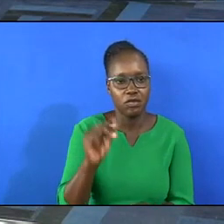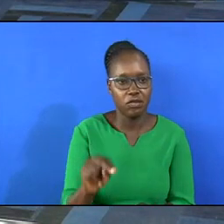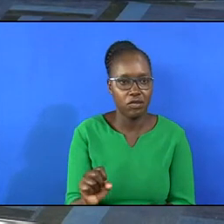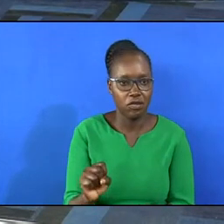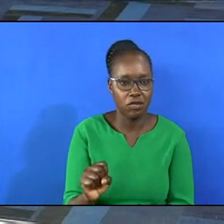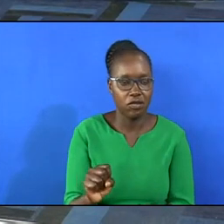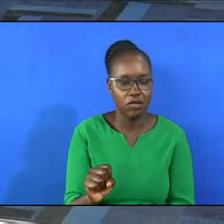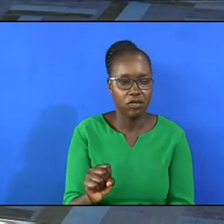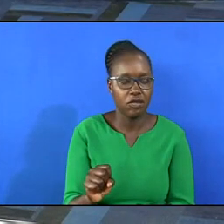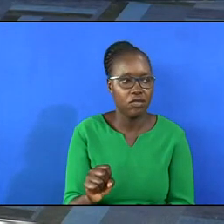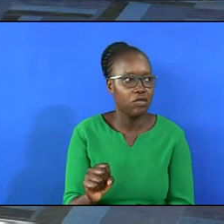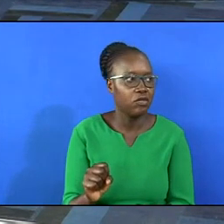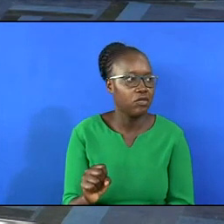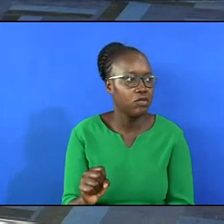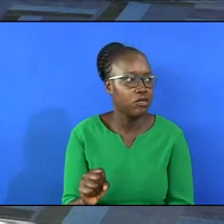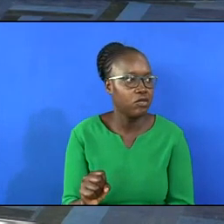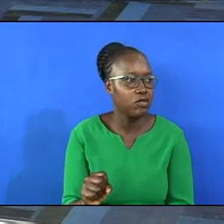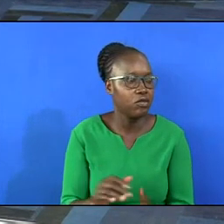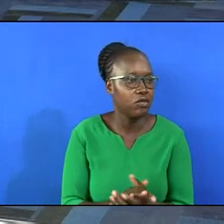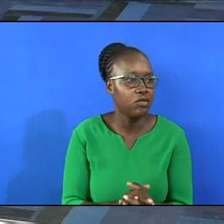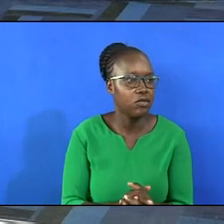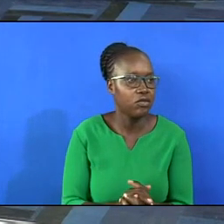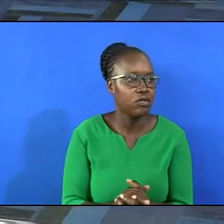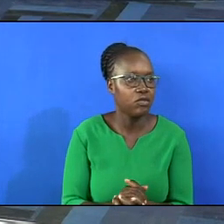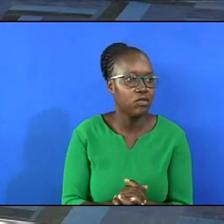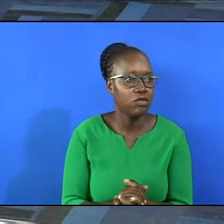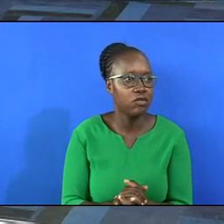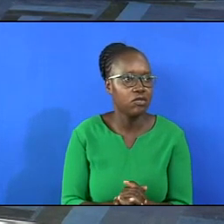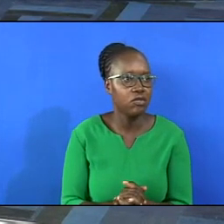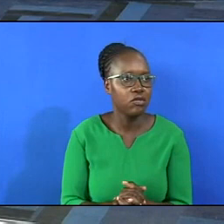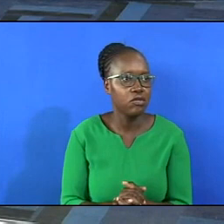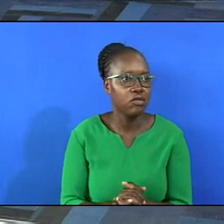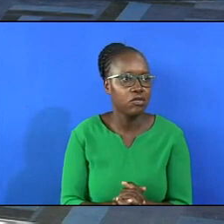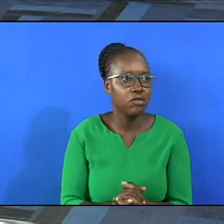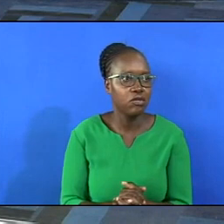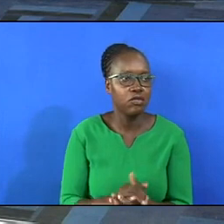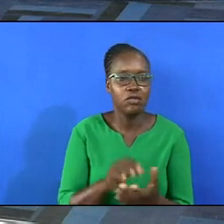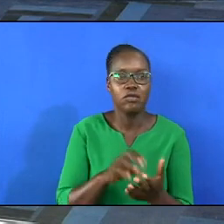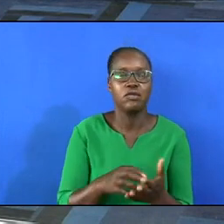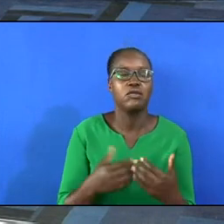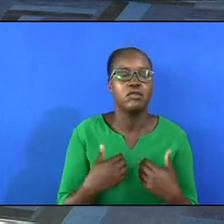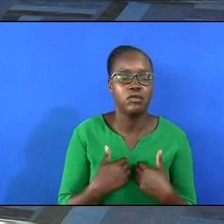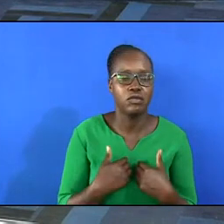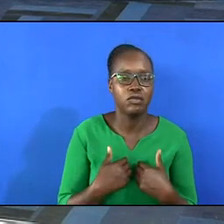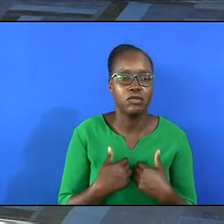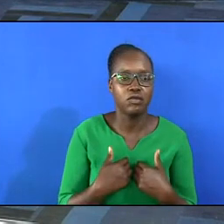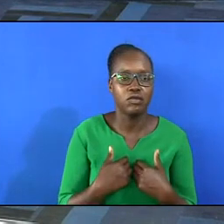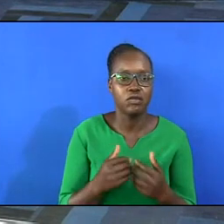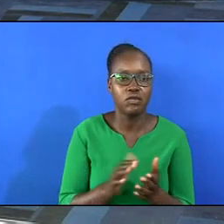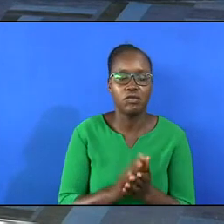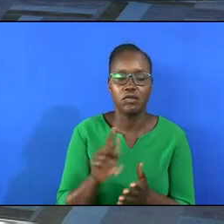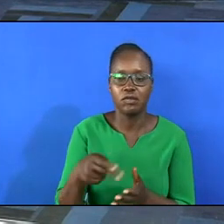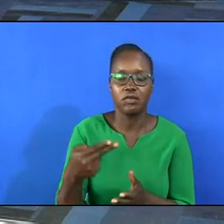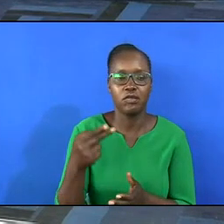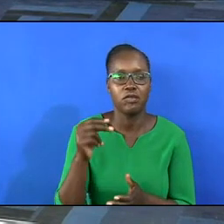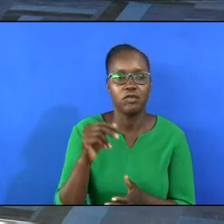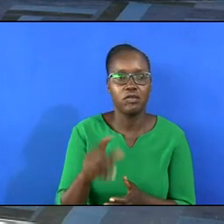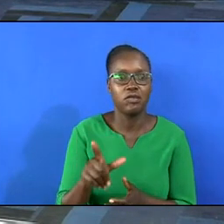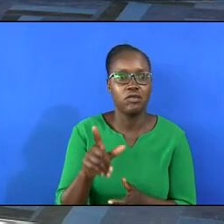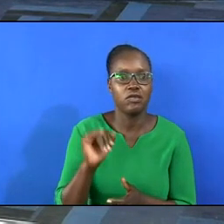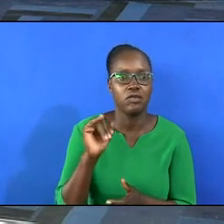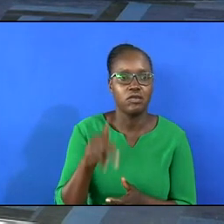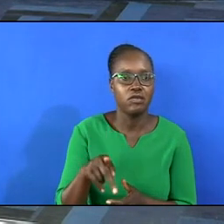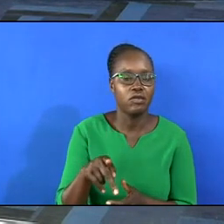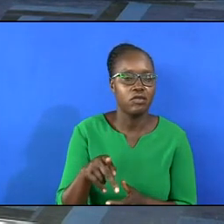conquered by the father of Alexander the Great. He gave it his name Philip. So the people were there were Philippians.